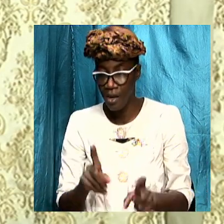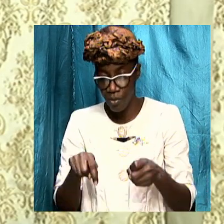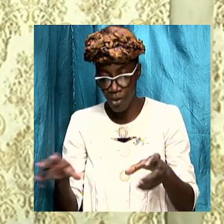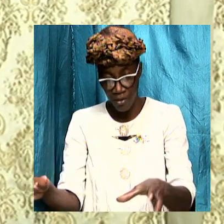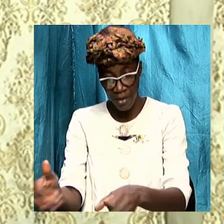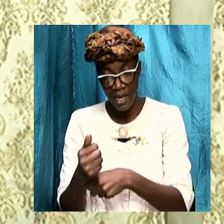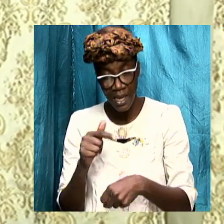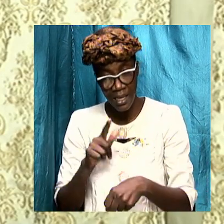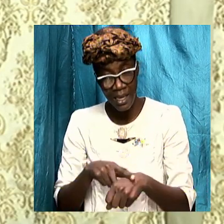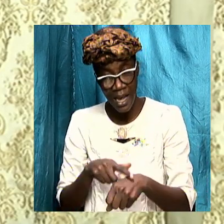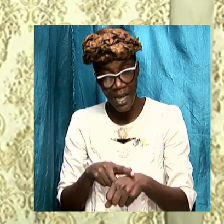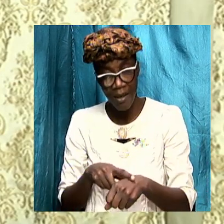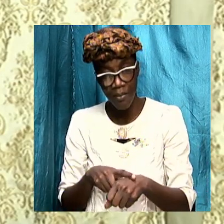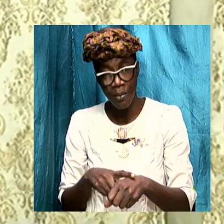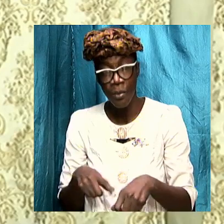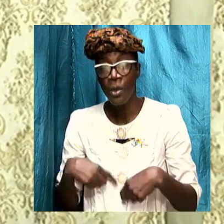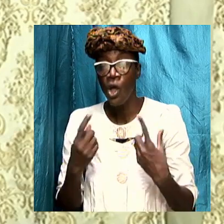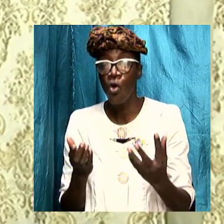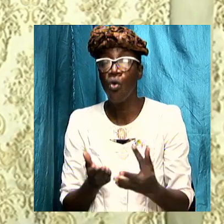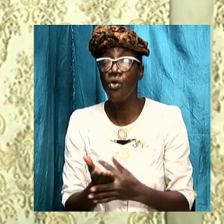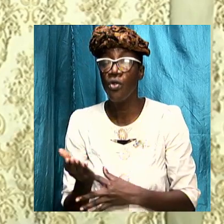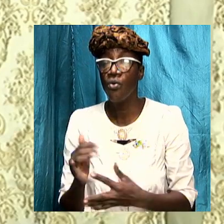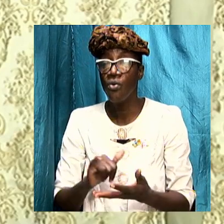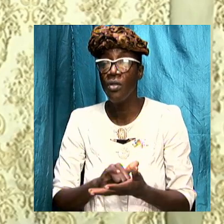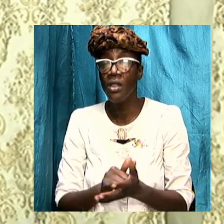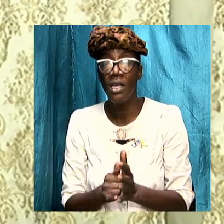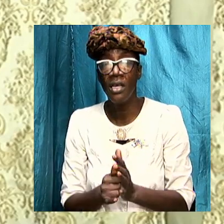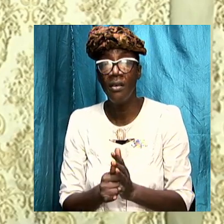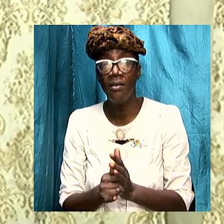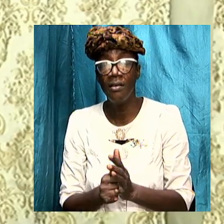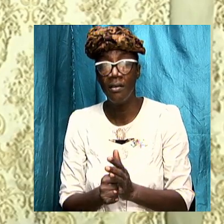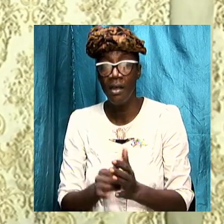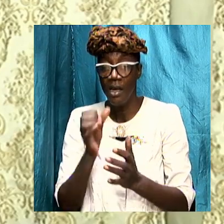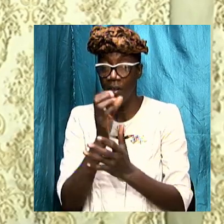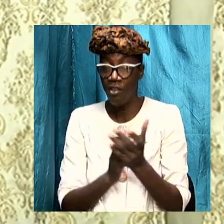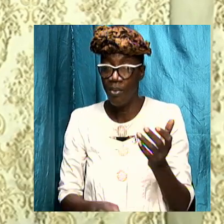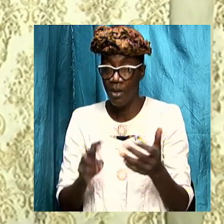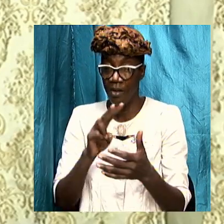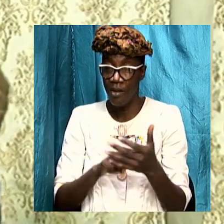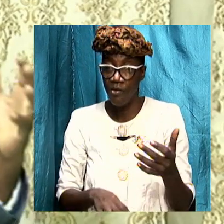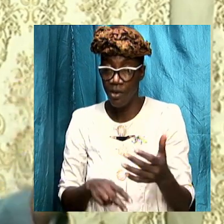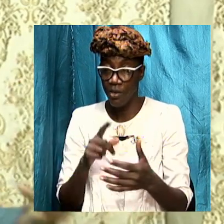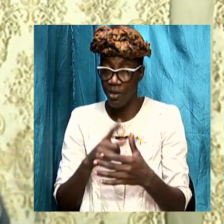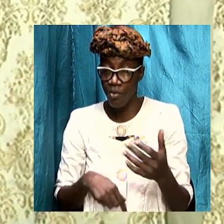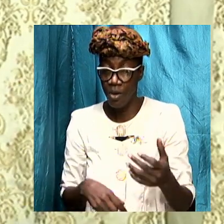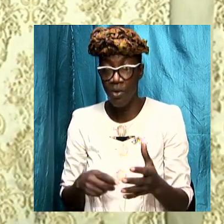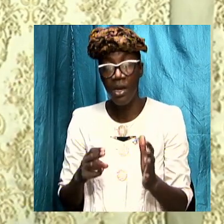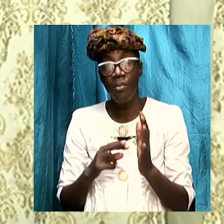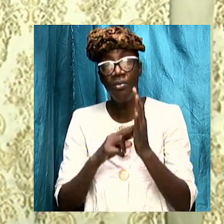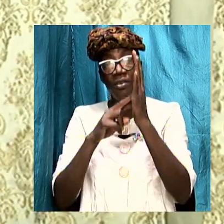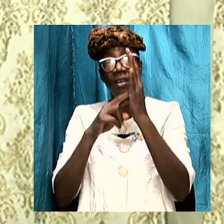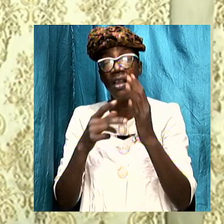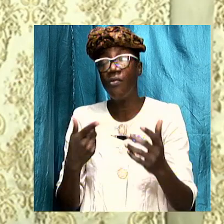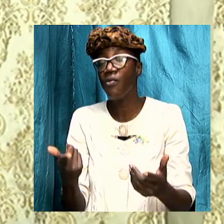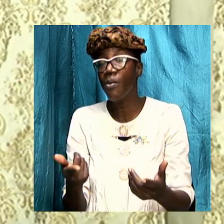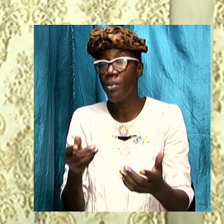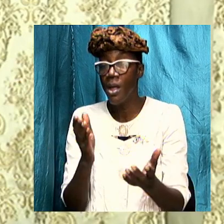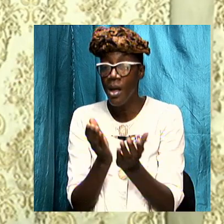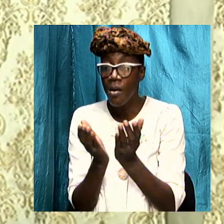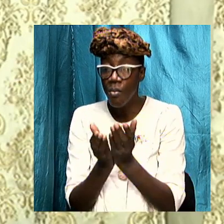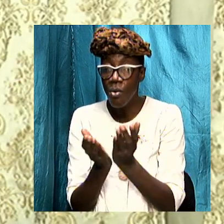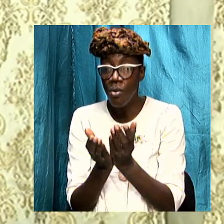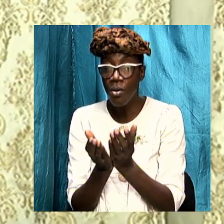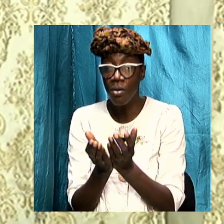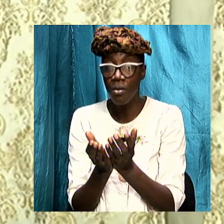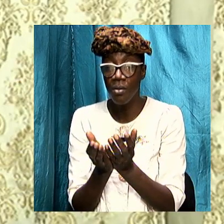take the time out as we go through these chapters and verses and what we will present from the book so that we